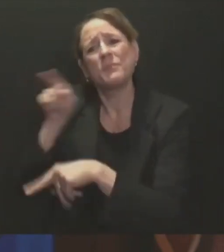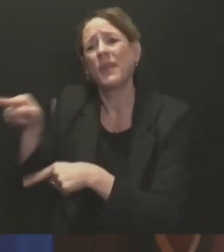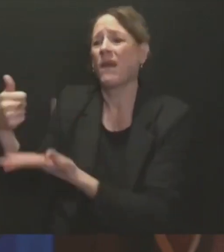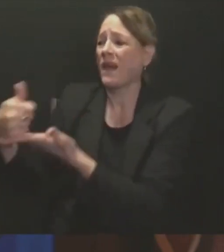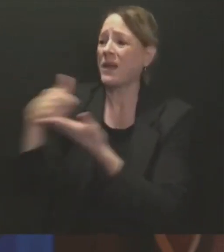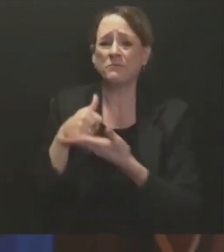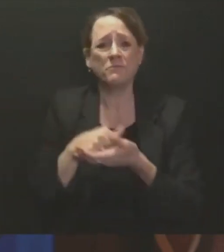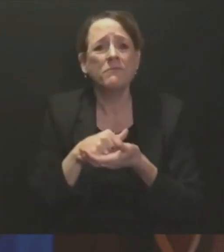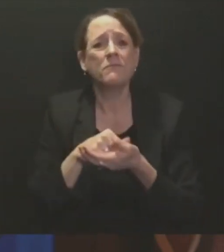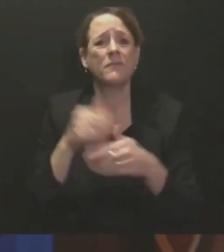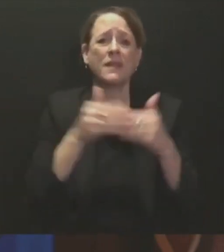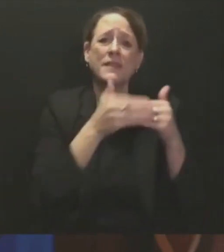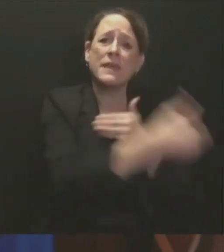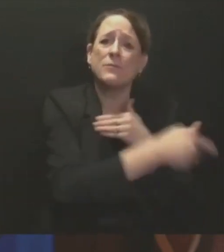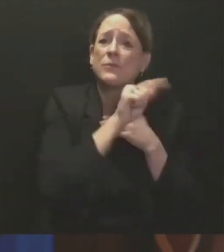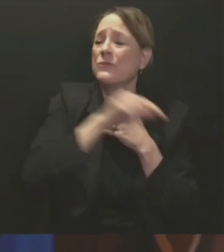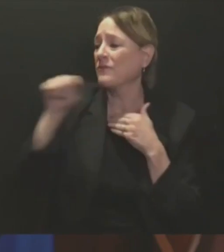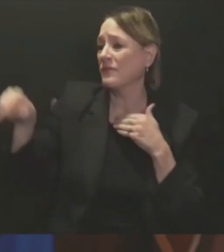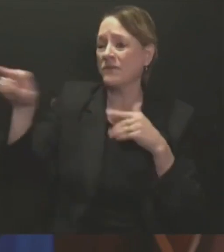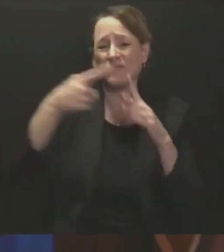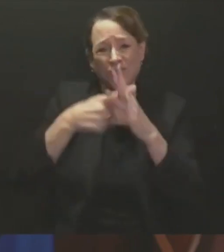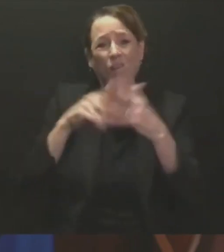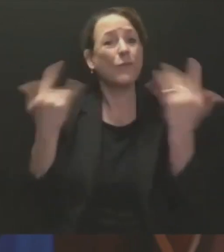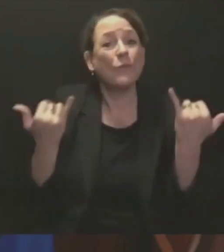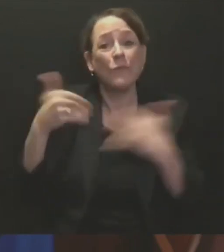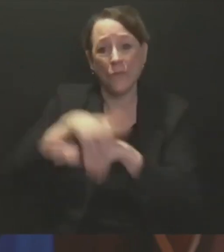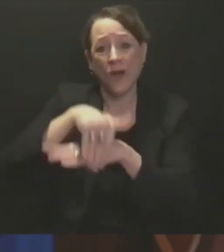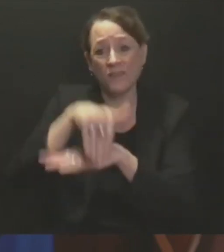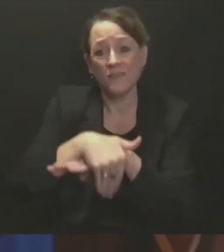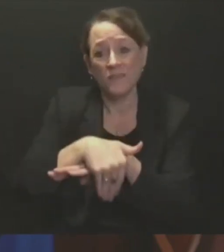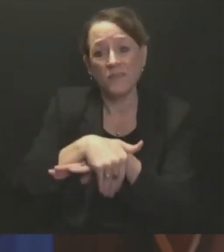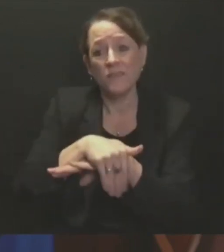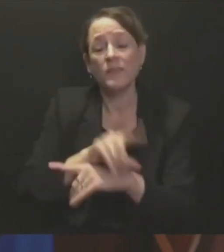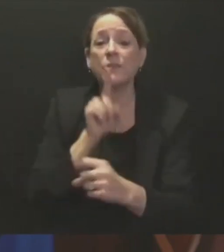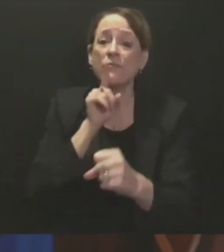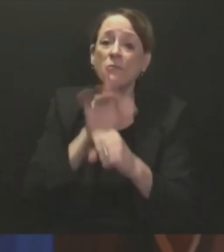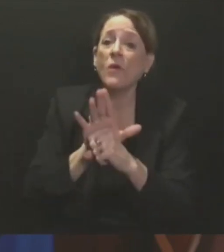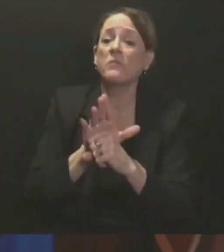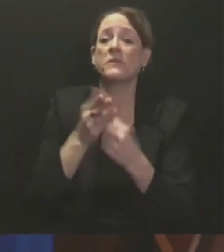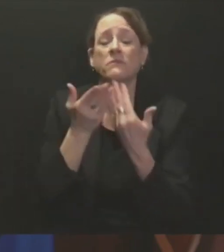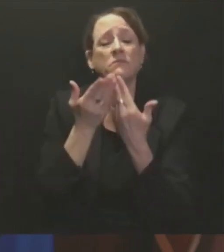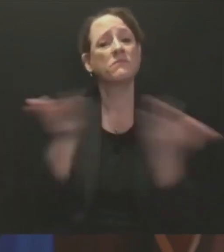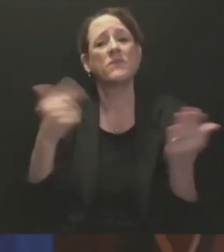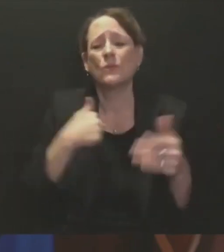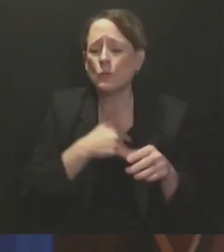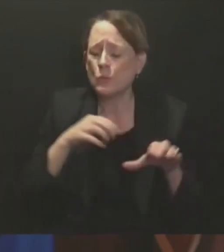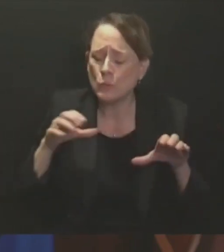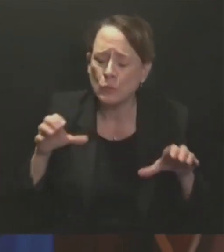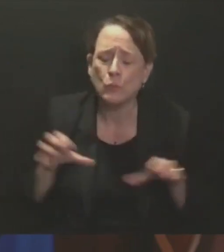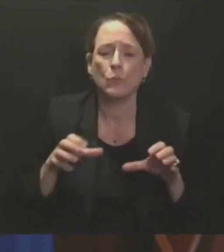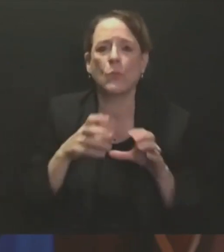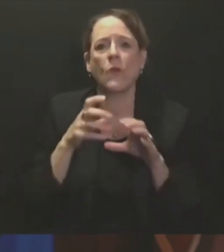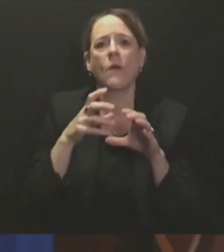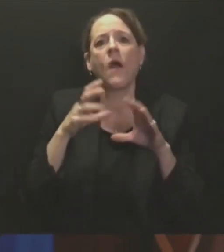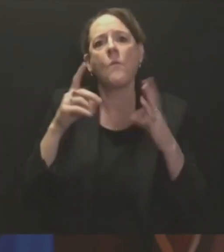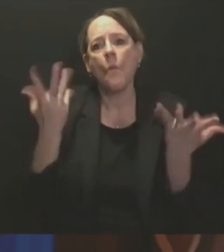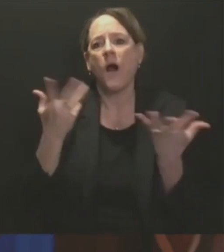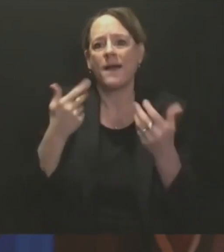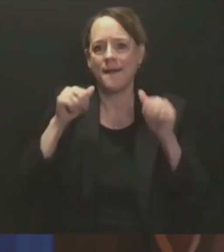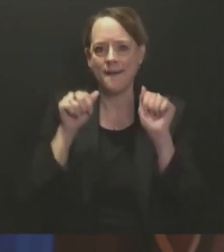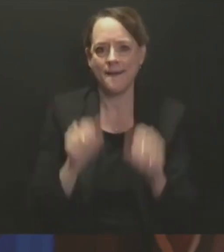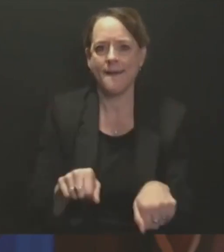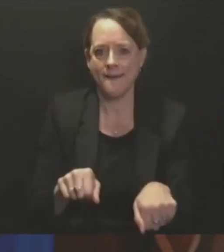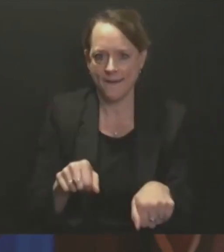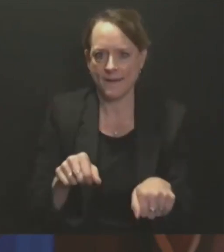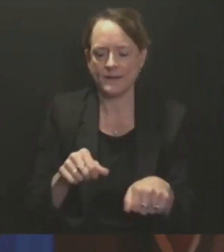play a part in delivering by doing everything we can. Right now, we've got plenty to prove and a lot